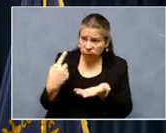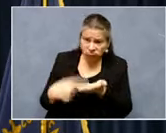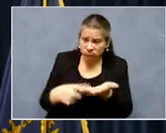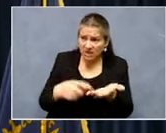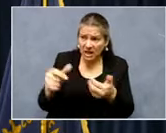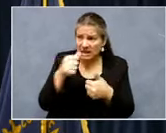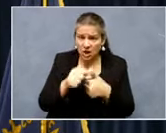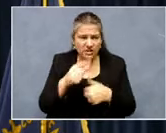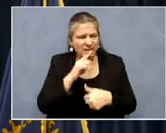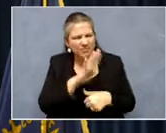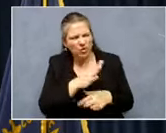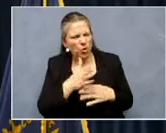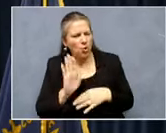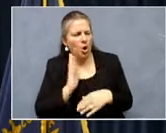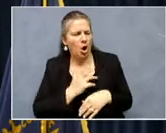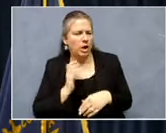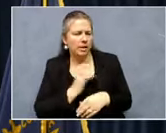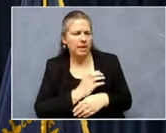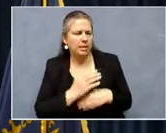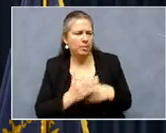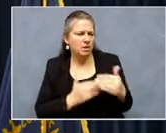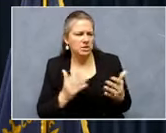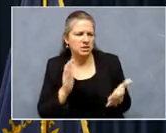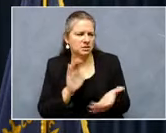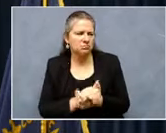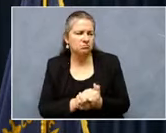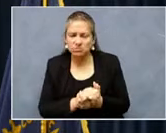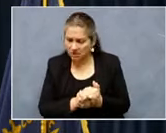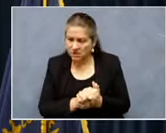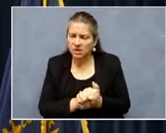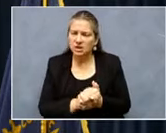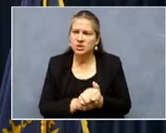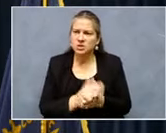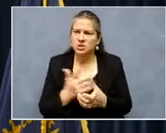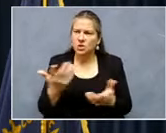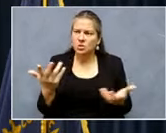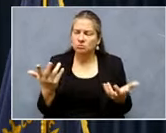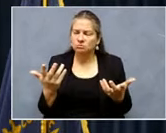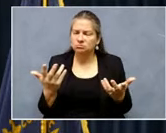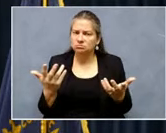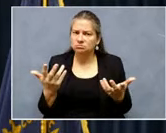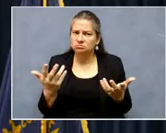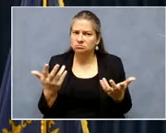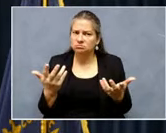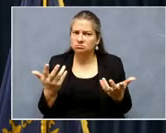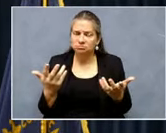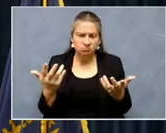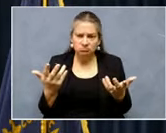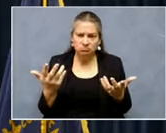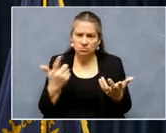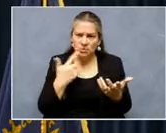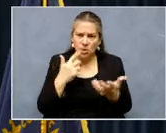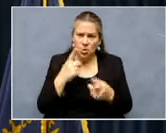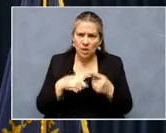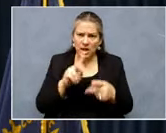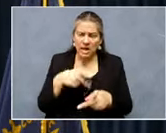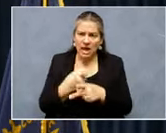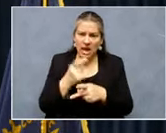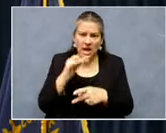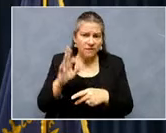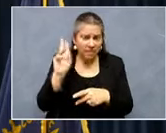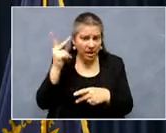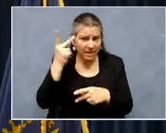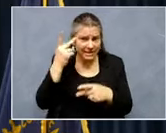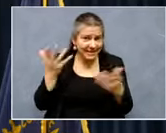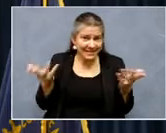can go through our committee process. So it may say something about, um, who, what type of politics has been playing, uh,